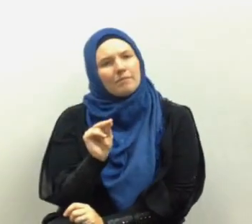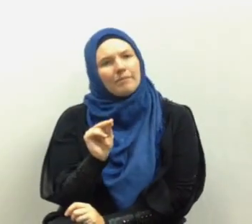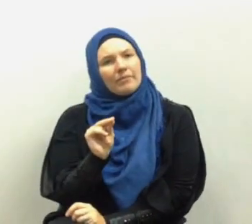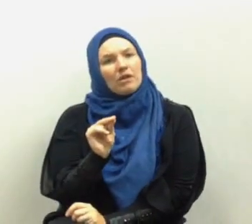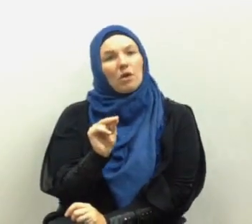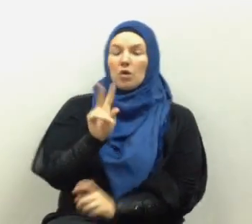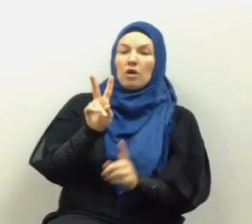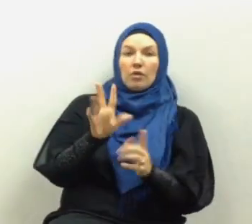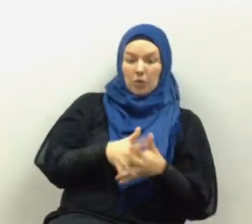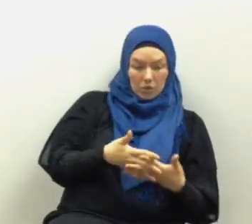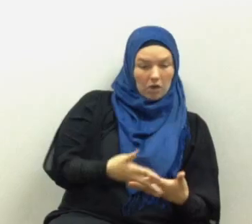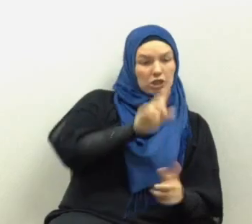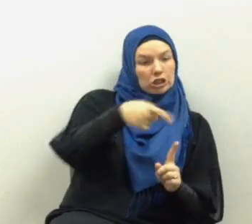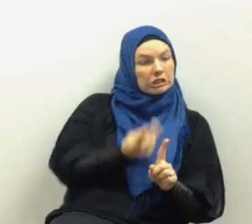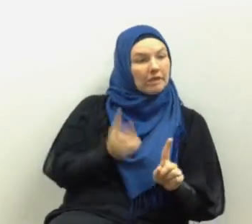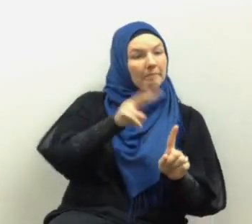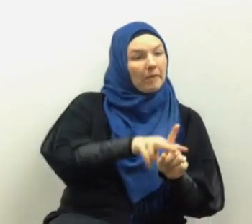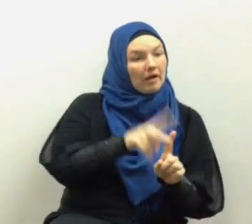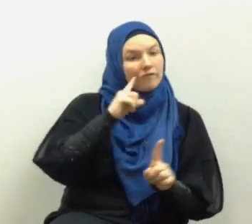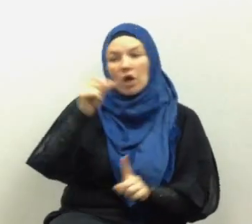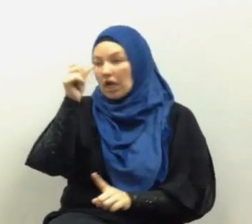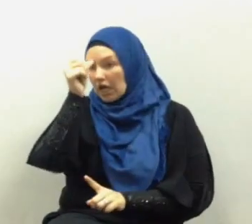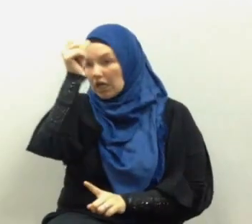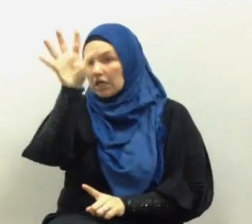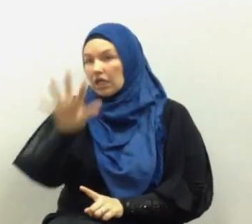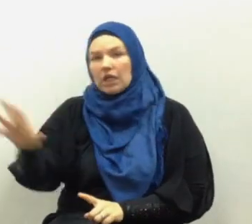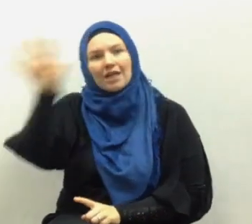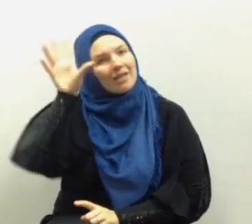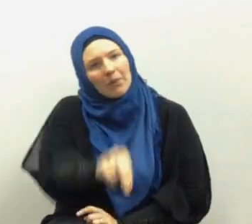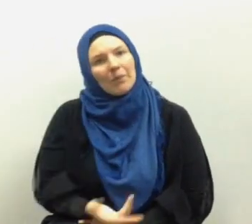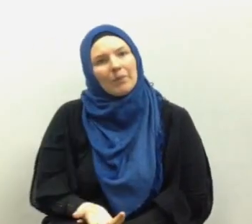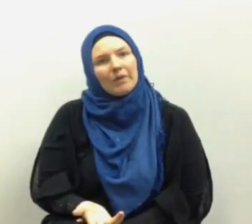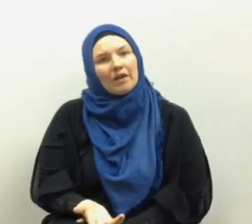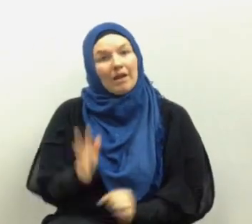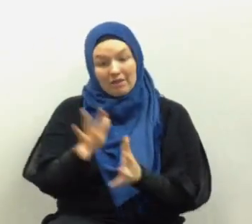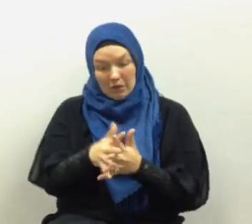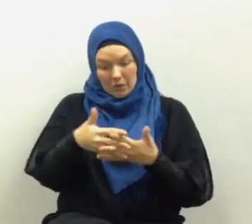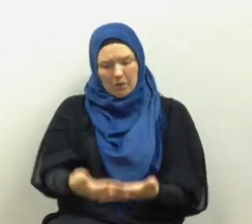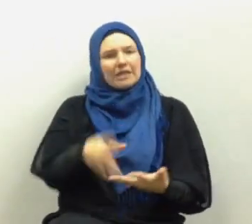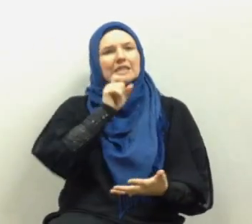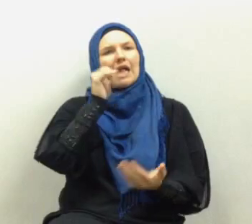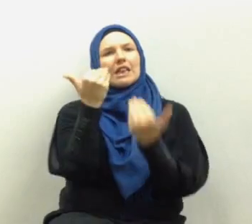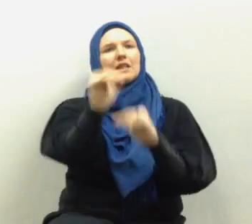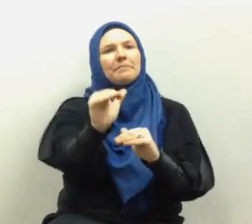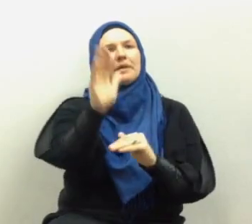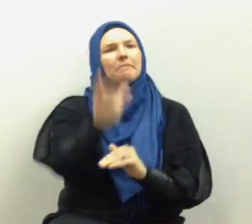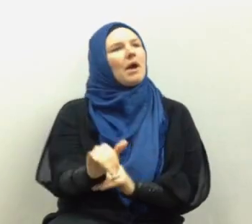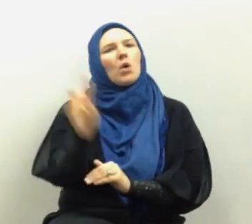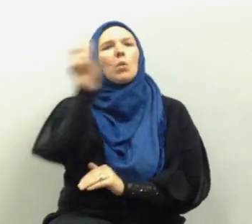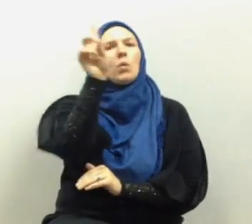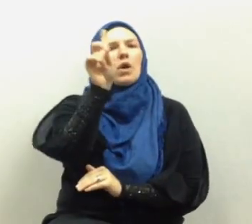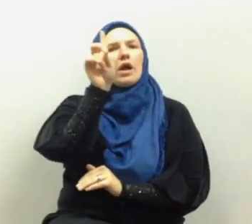it is not meant for just the Indian subcontinent no it is not limited